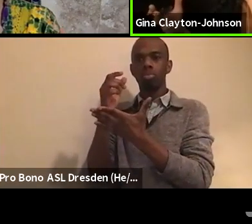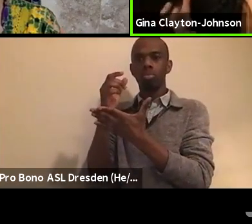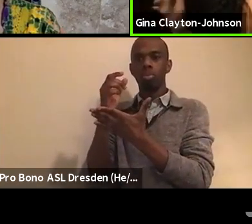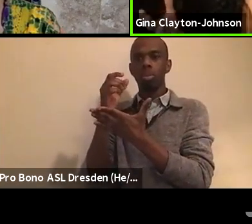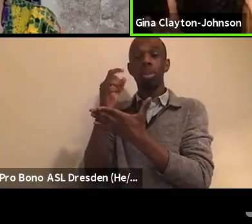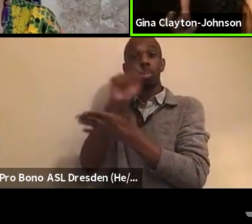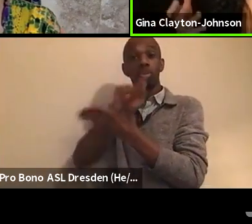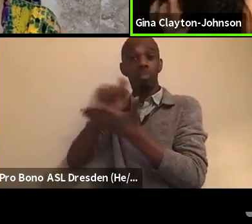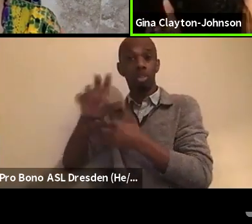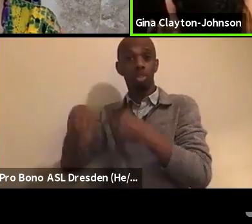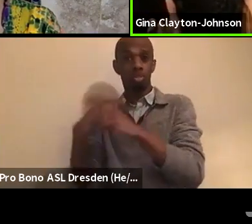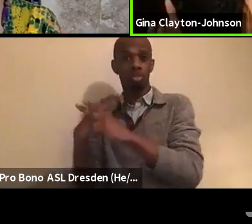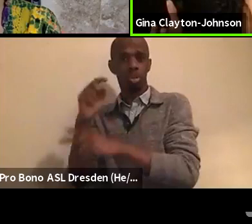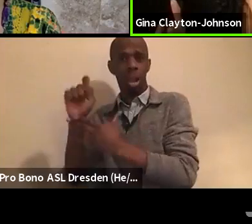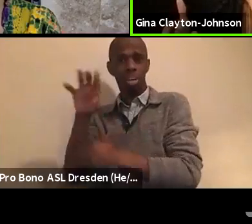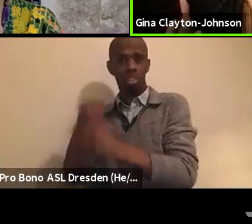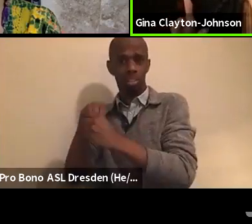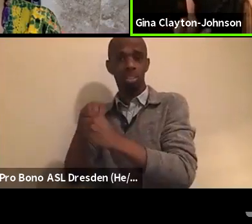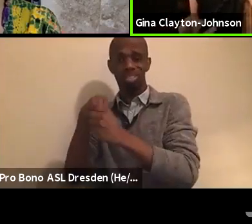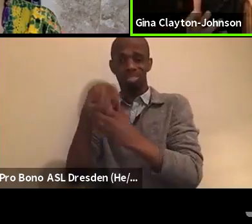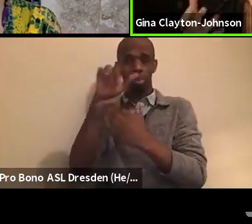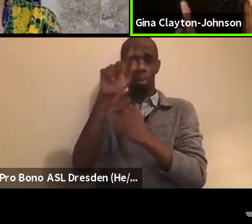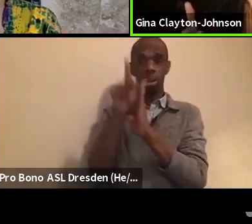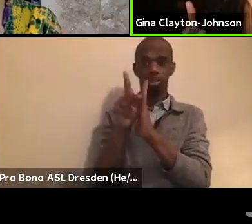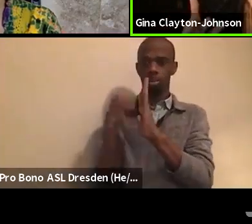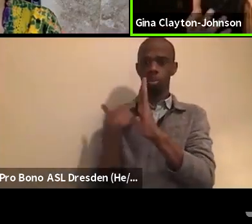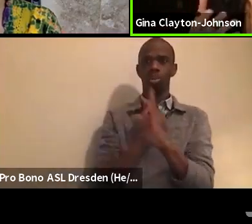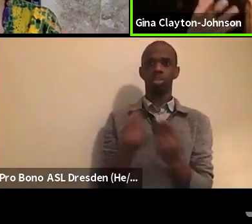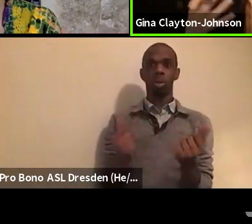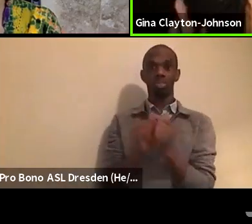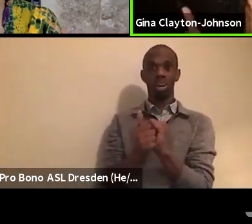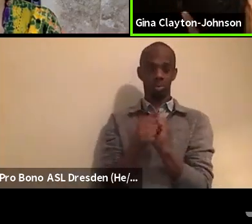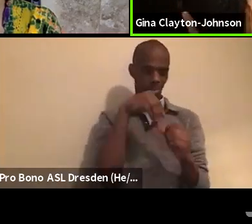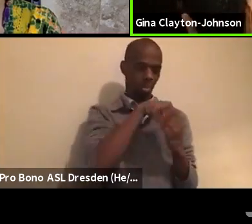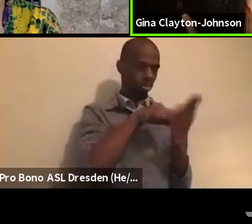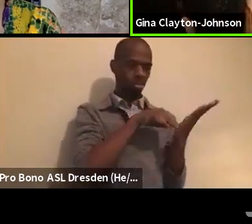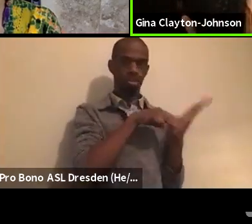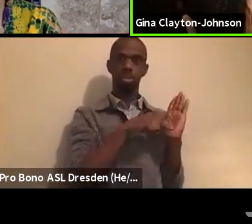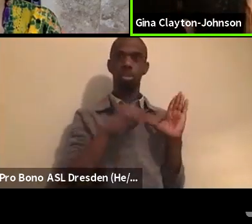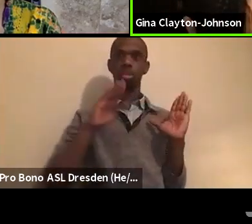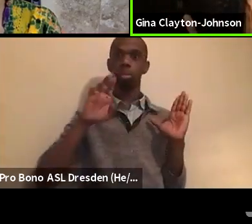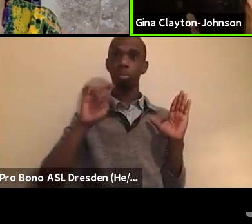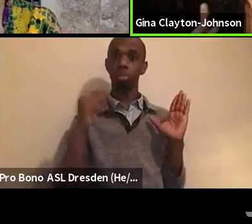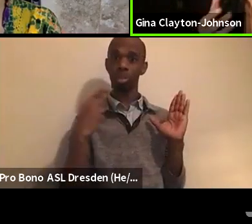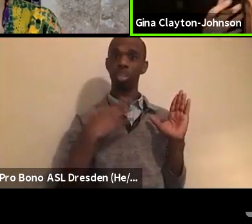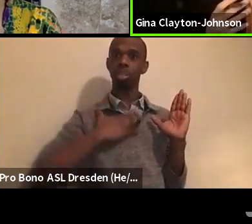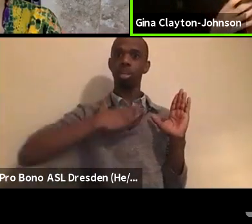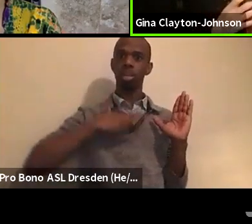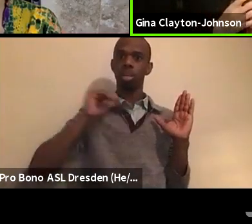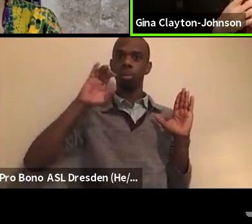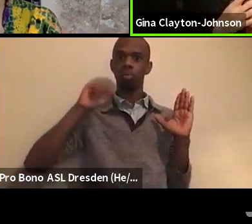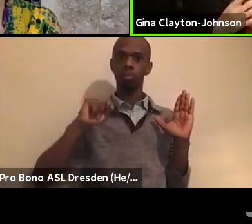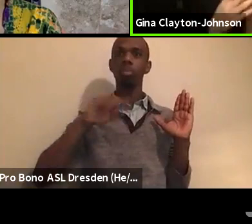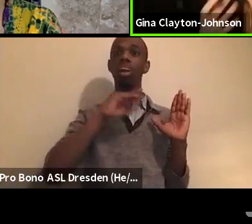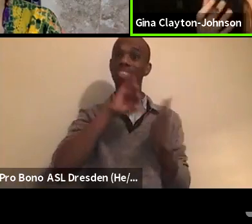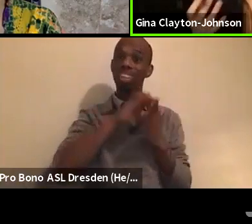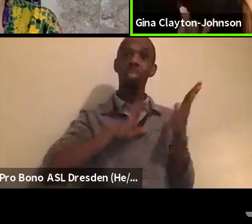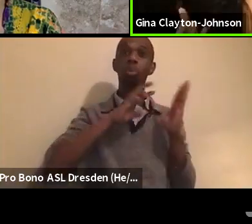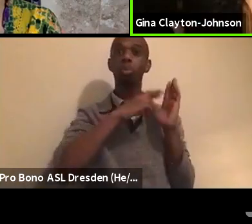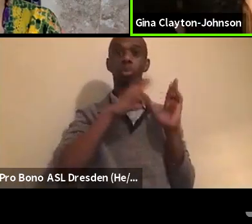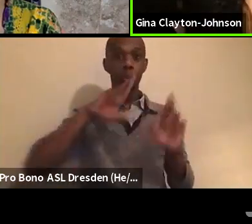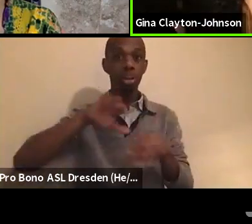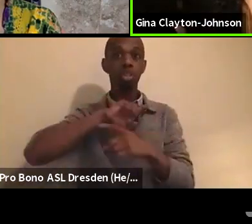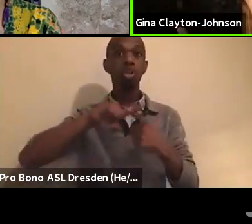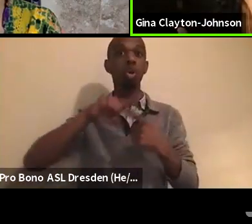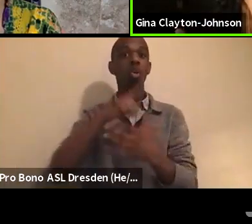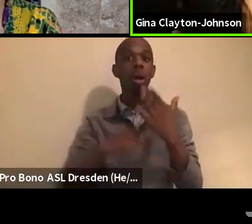the leadership and the success of what, you know, Mayor Brown is doing in Compton. Um, we see that that